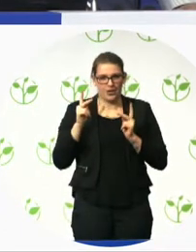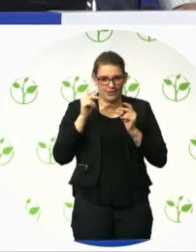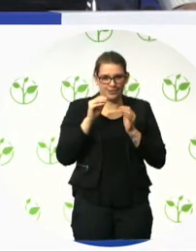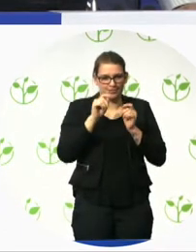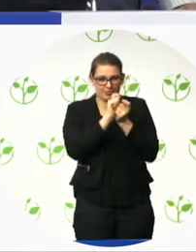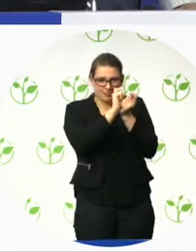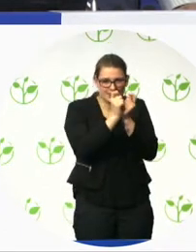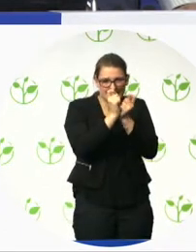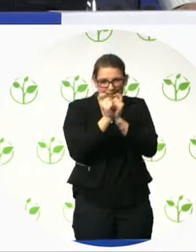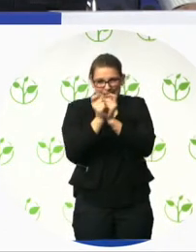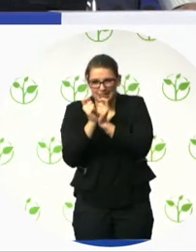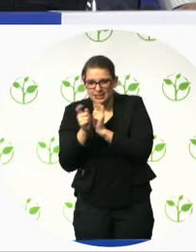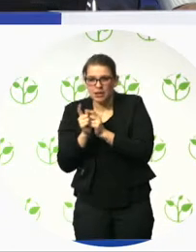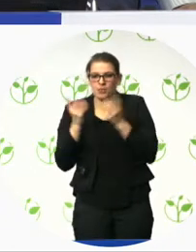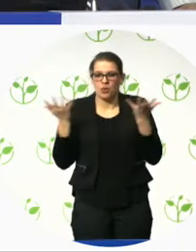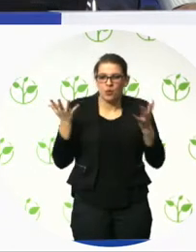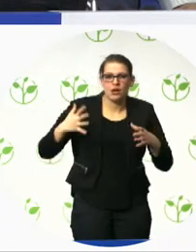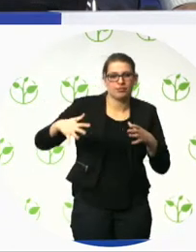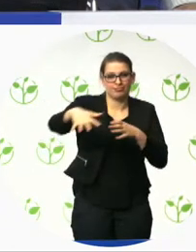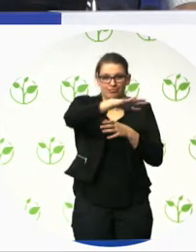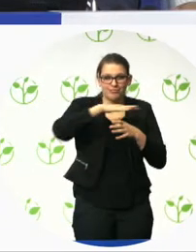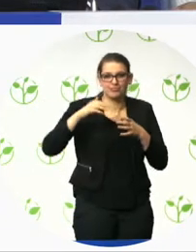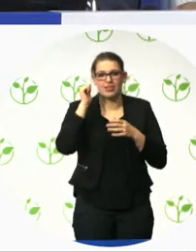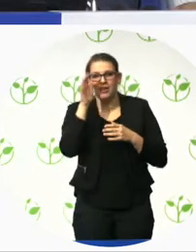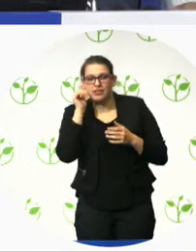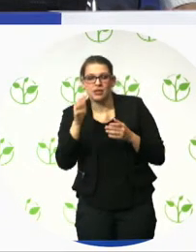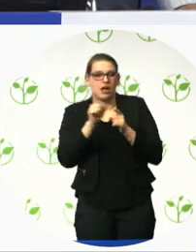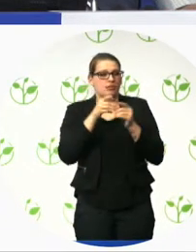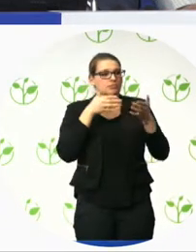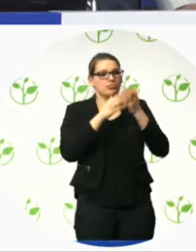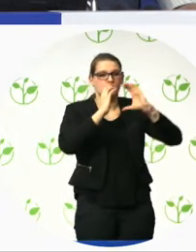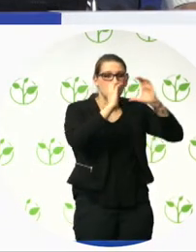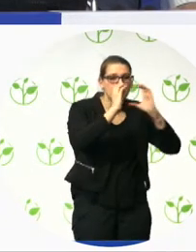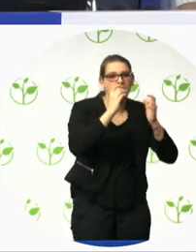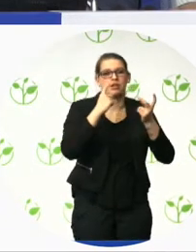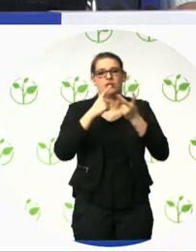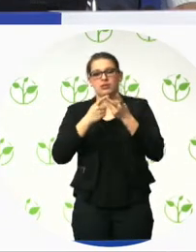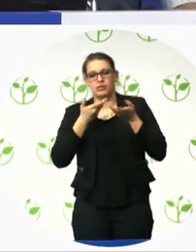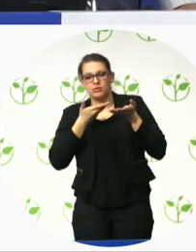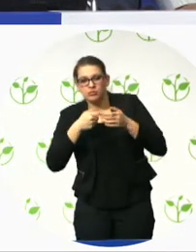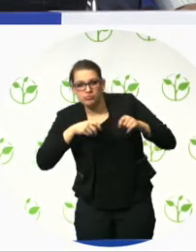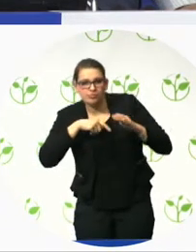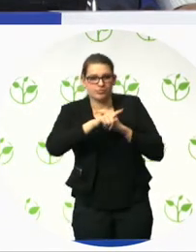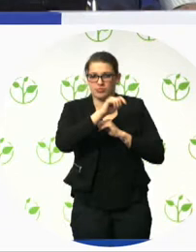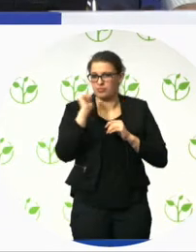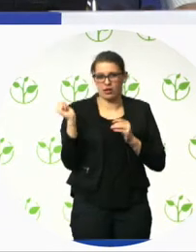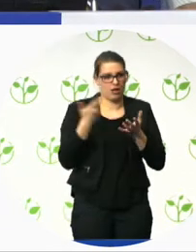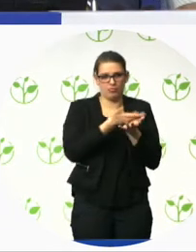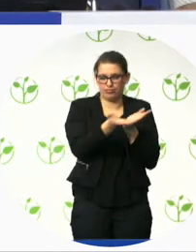opportunities. Bank staff, the people who were already in the bank or were indirectly or directly impacted by